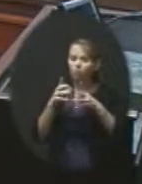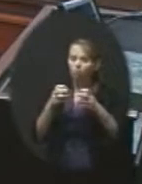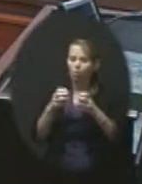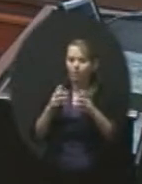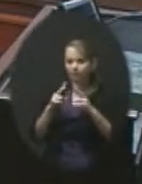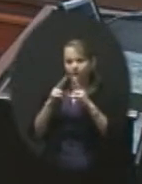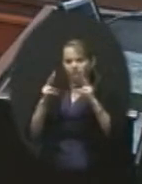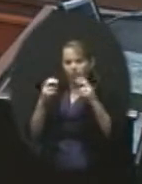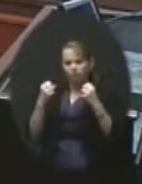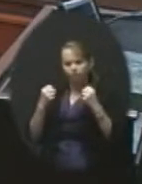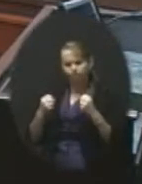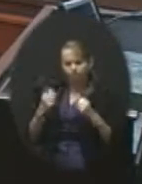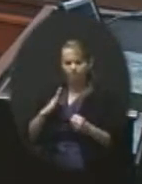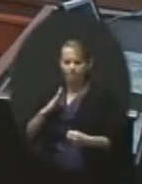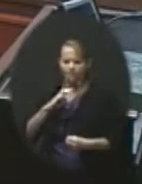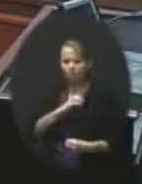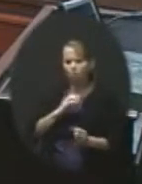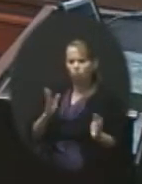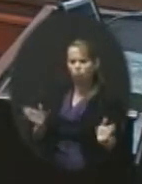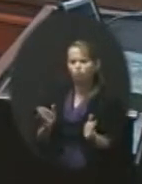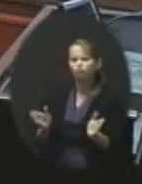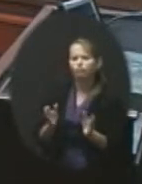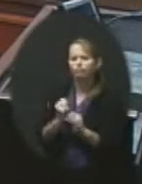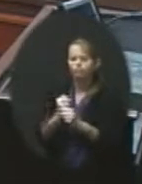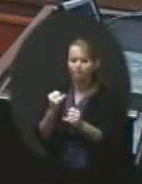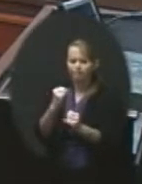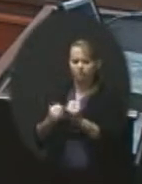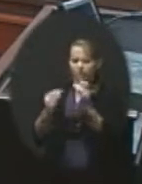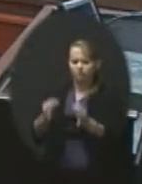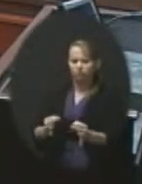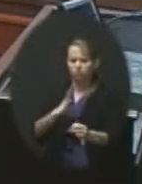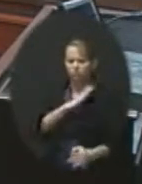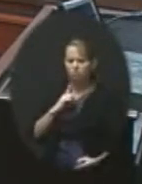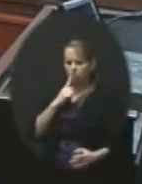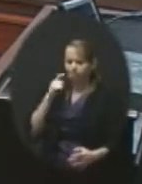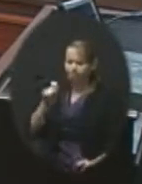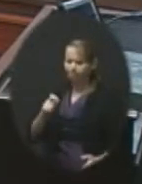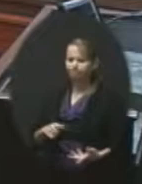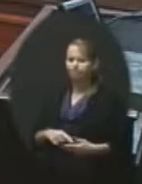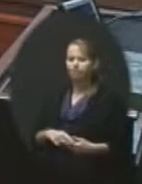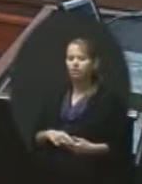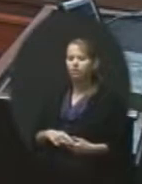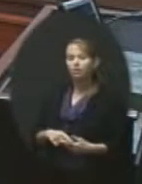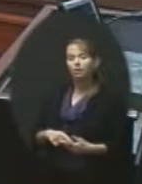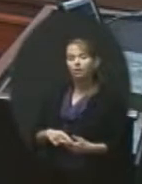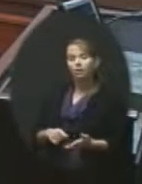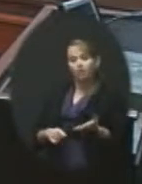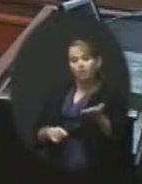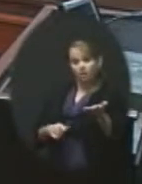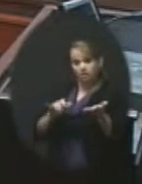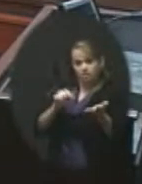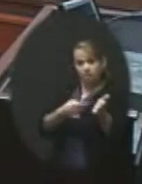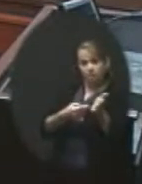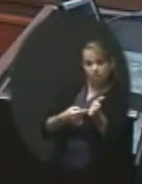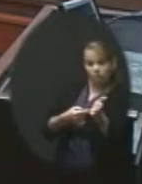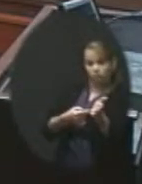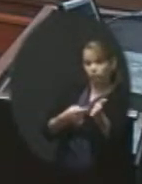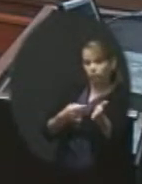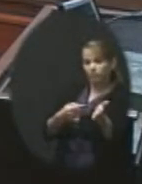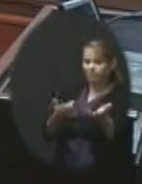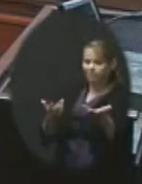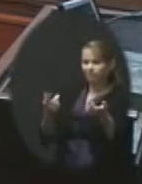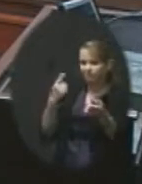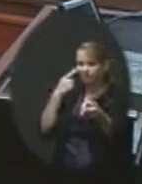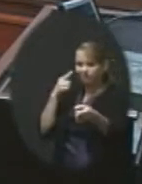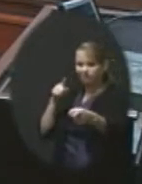and making all the final decisions. And so, this was that compromise of saying, okay, we don't want to go to